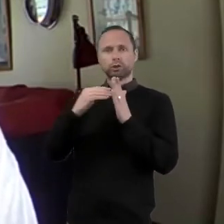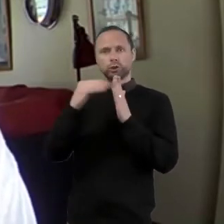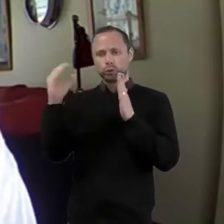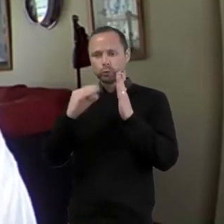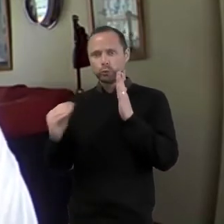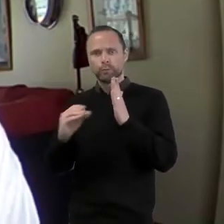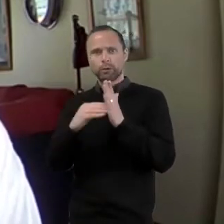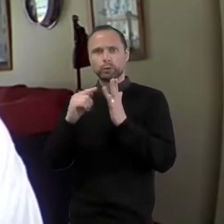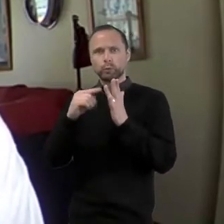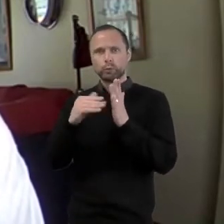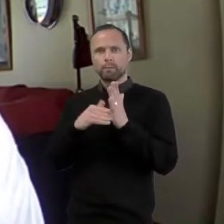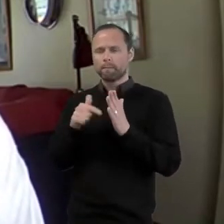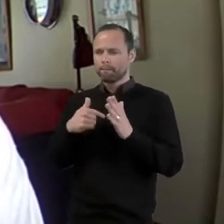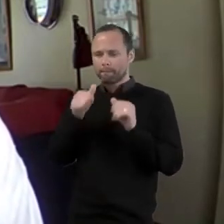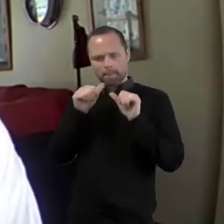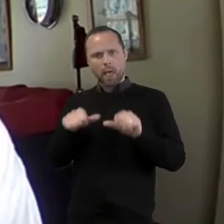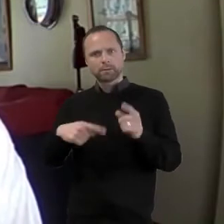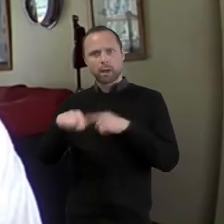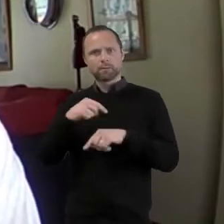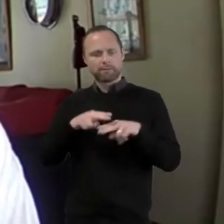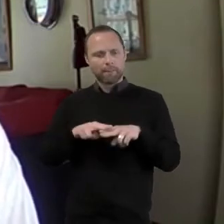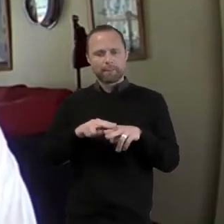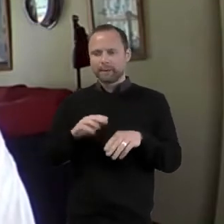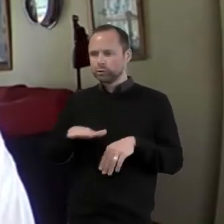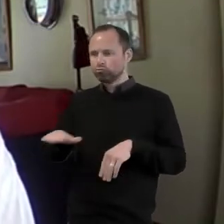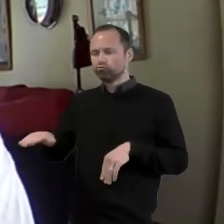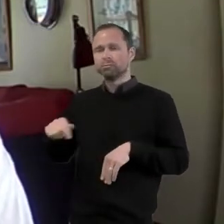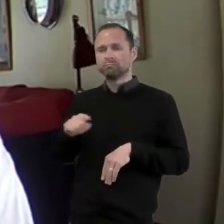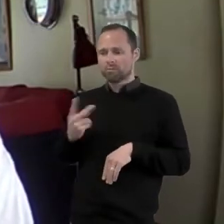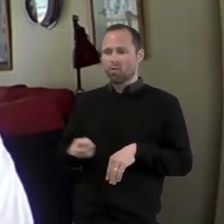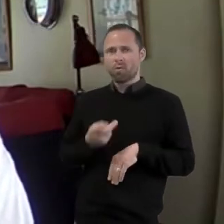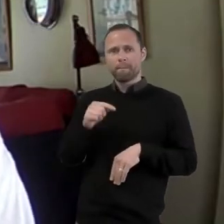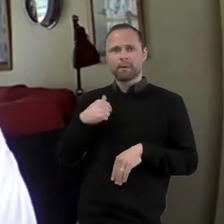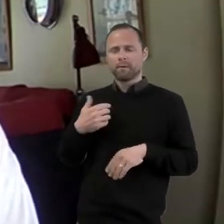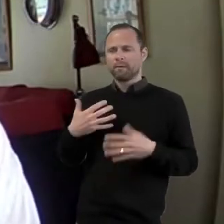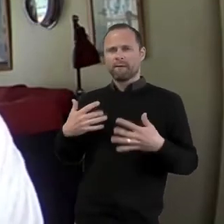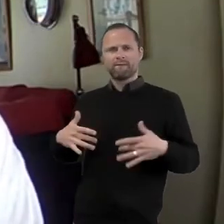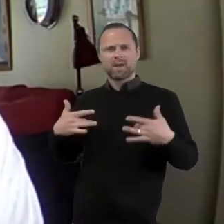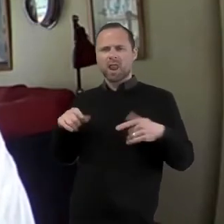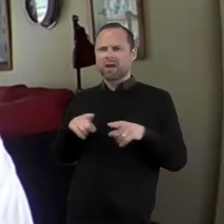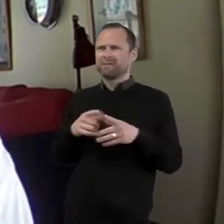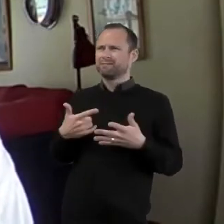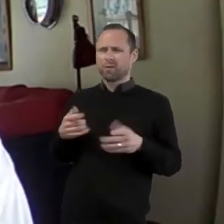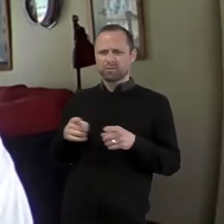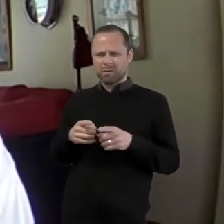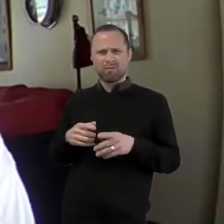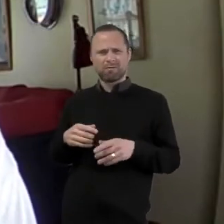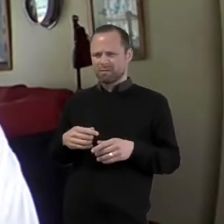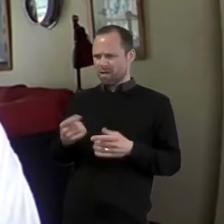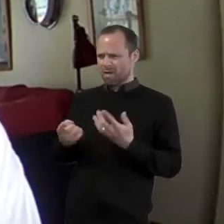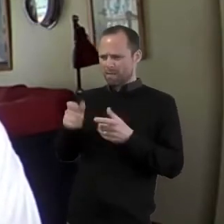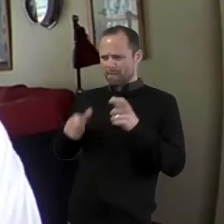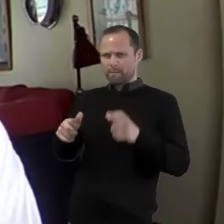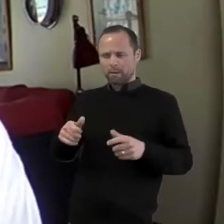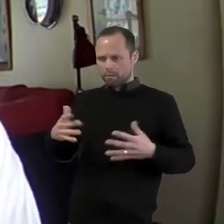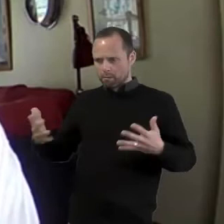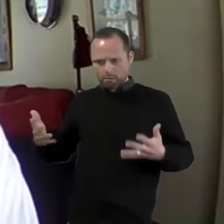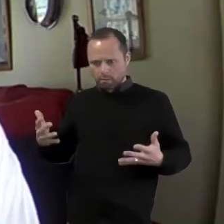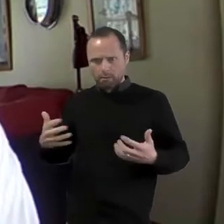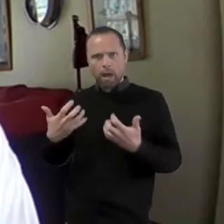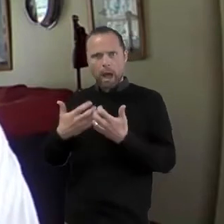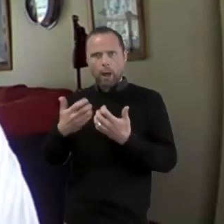a blessing for many families and children, it has been a curse for others who have struggled with limited resources,